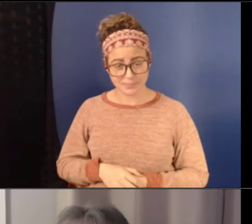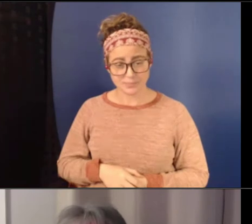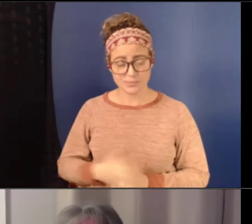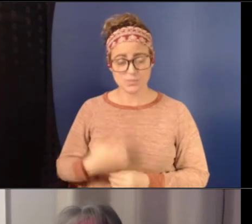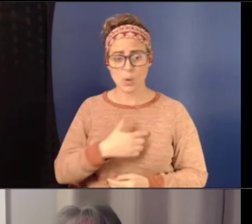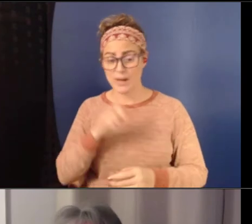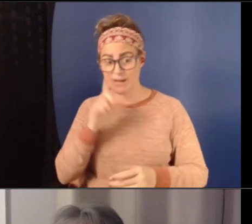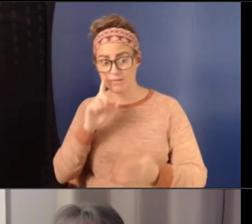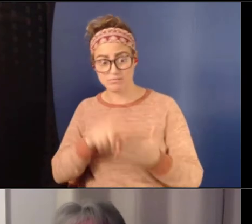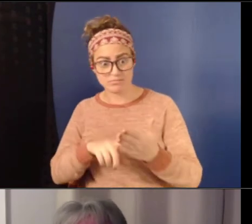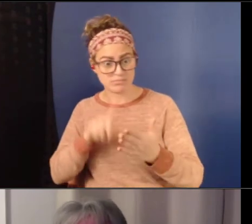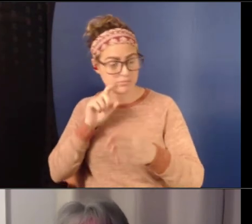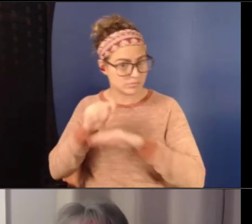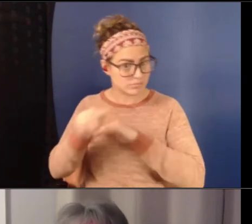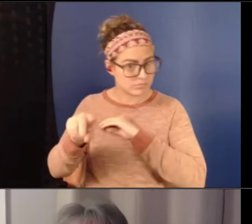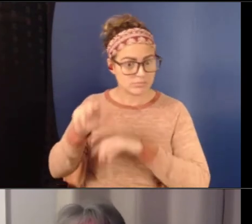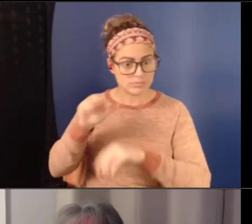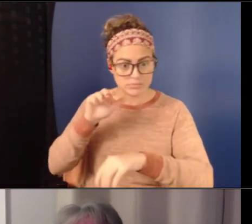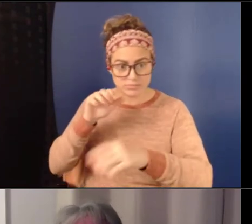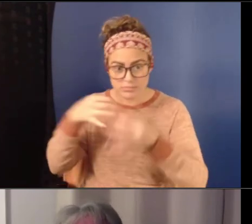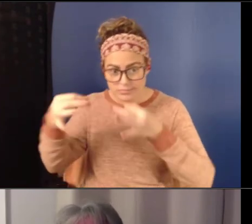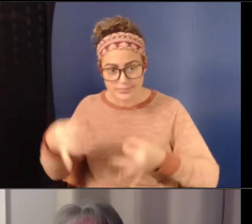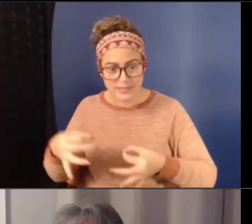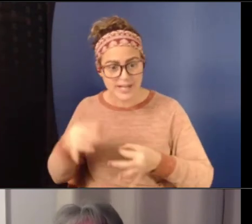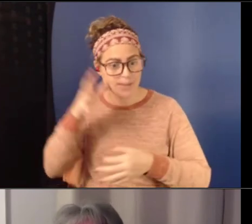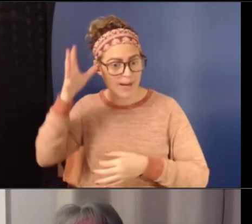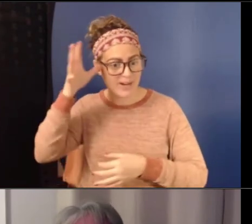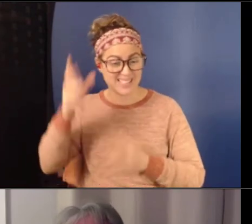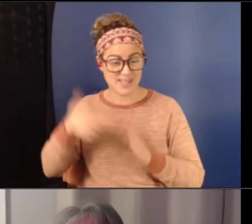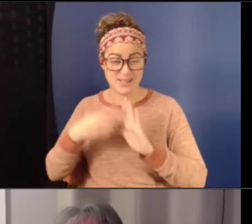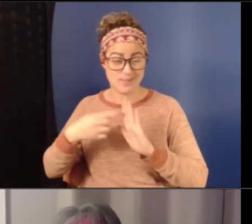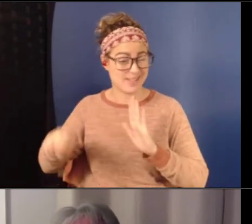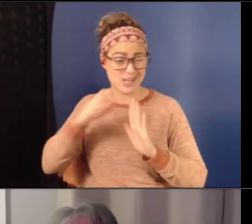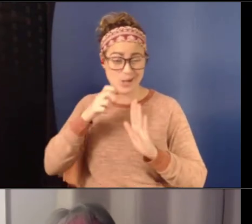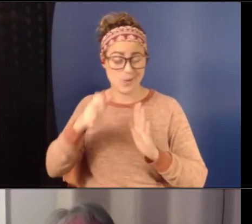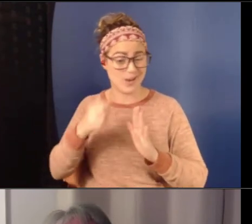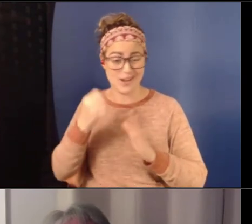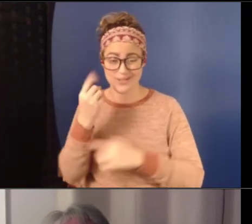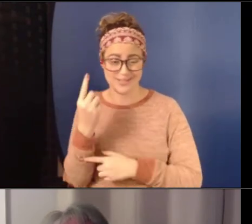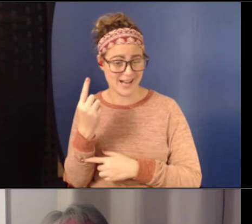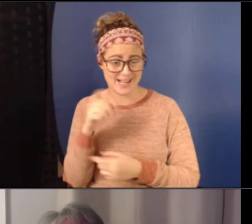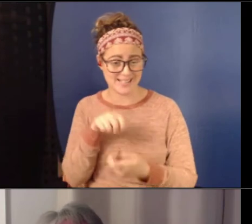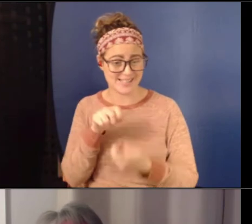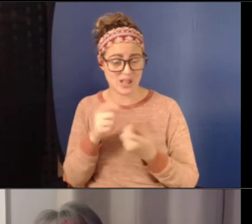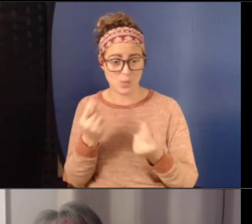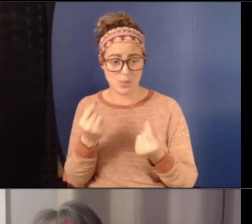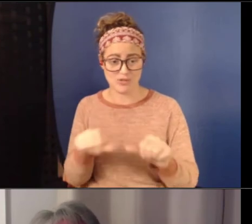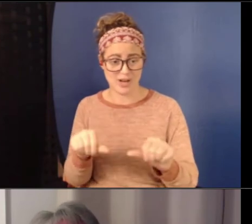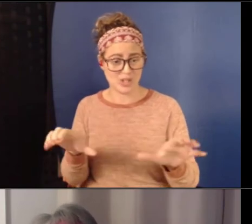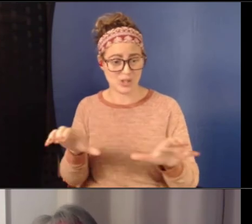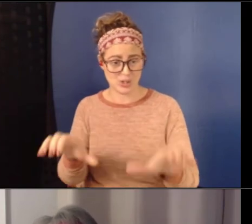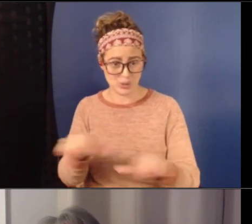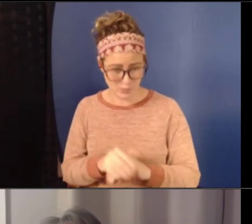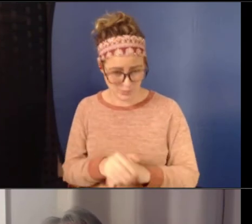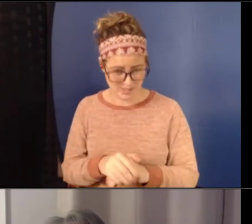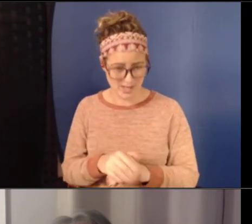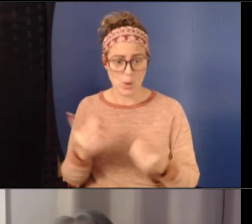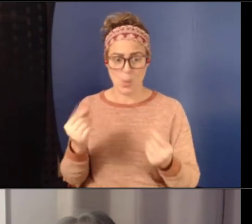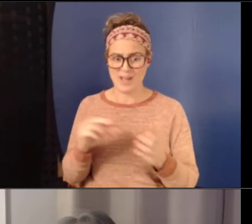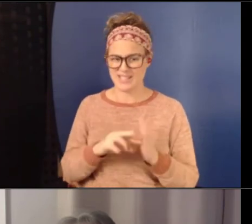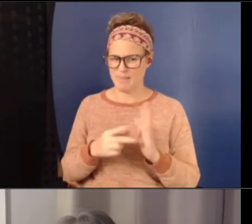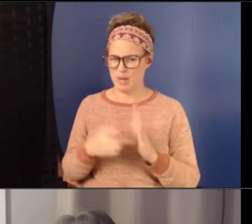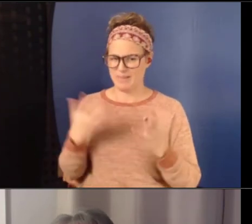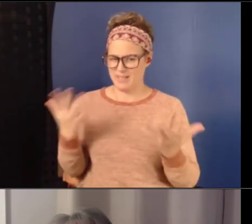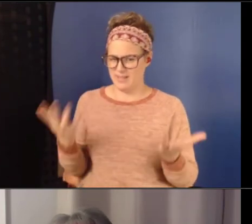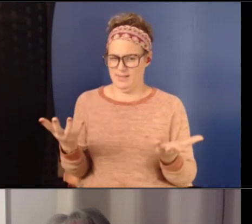explain because sometimes they just simply don't understand what we're trying to do, what the purpose of this is. Um, and